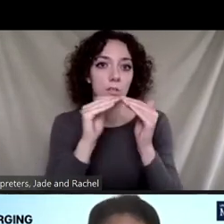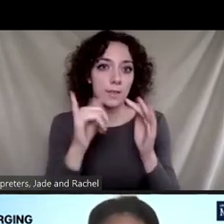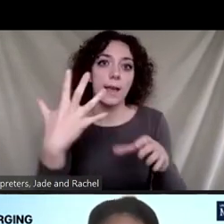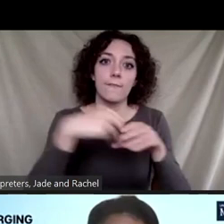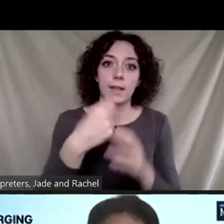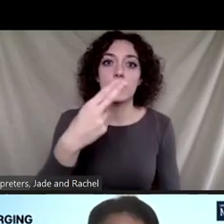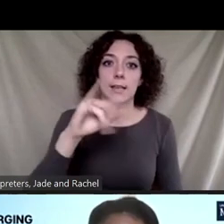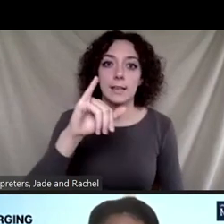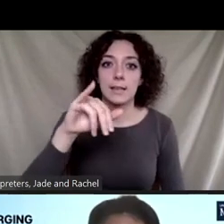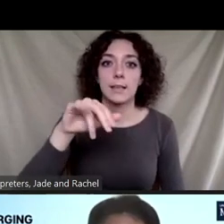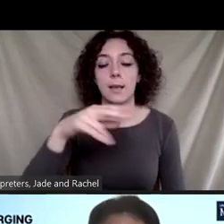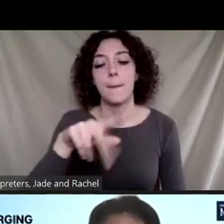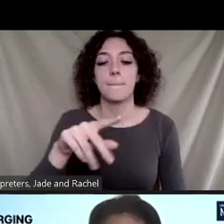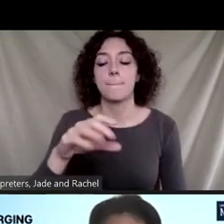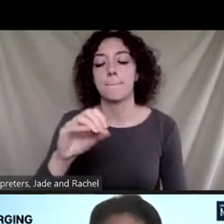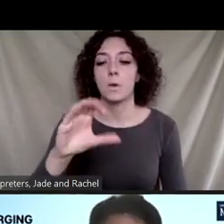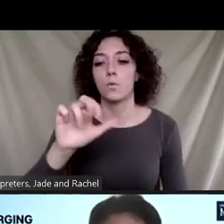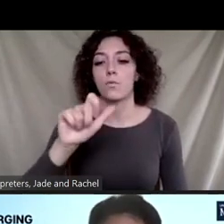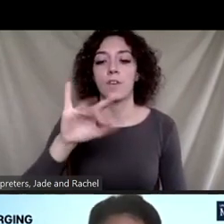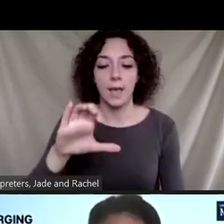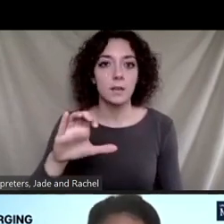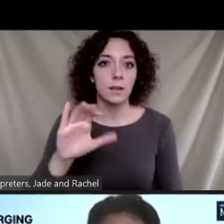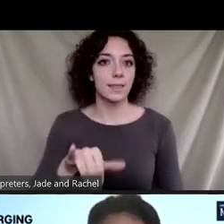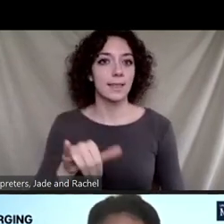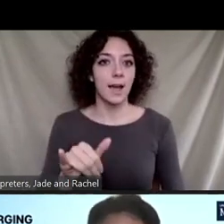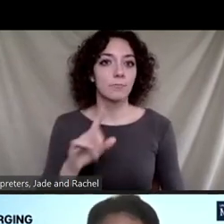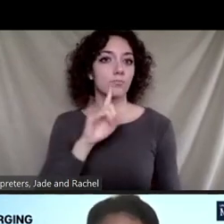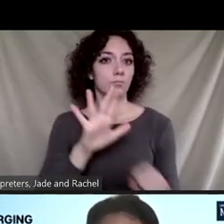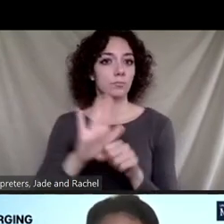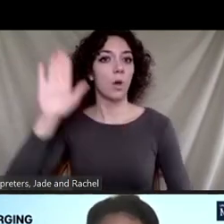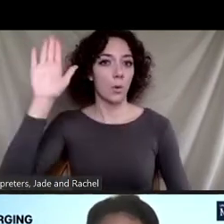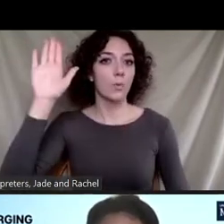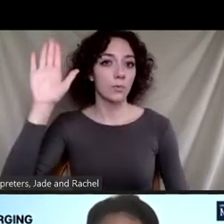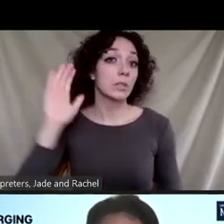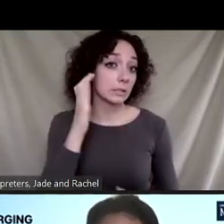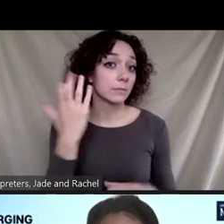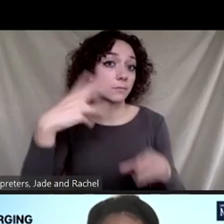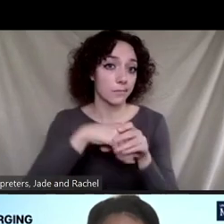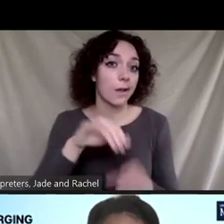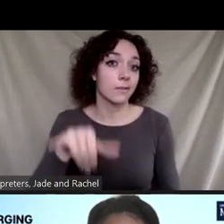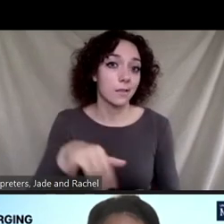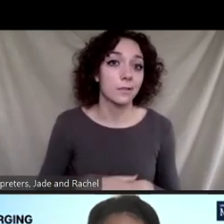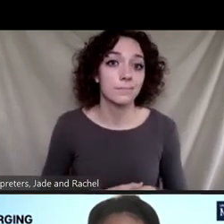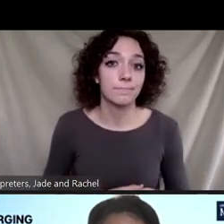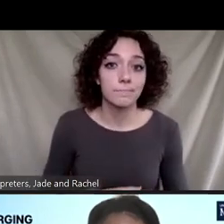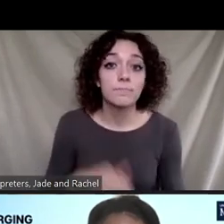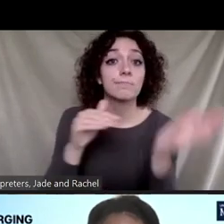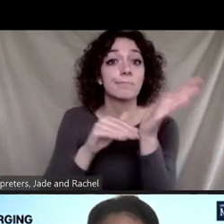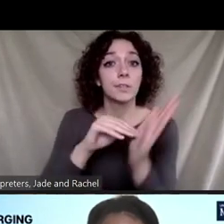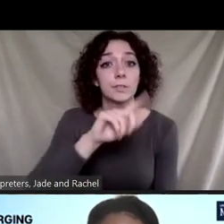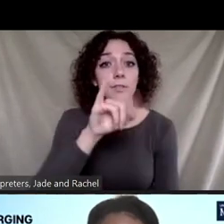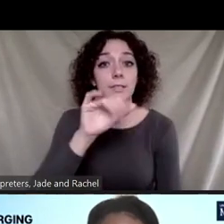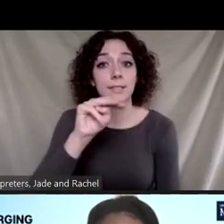some of them at least. So it's very important in ethics of all professions. Dr. Zimmerman? Yeah.